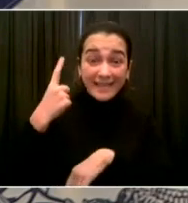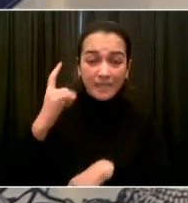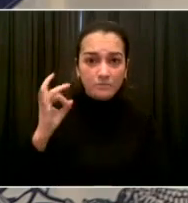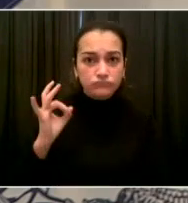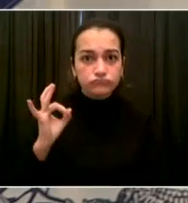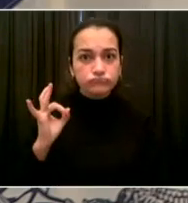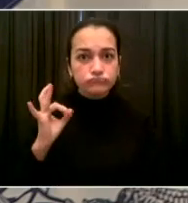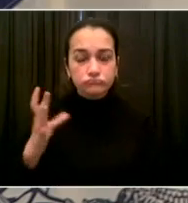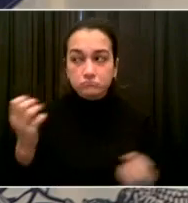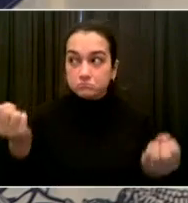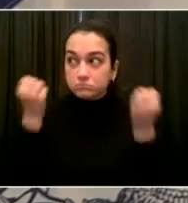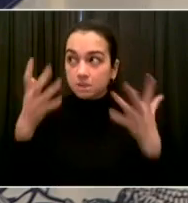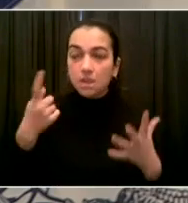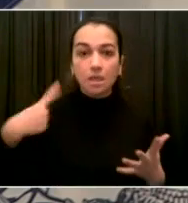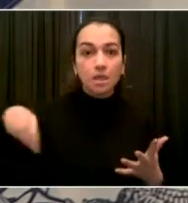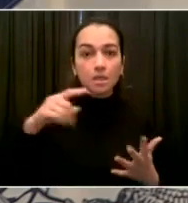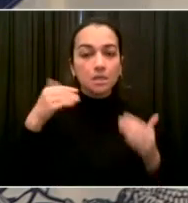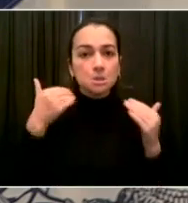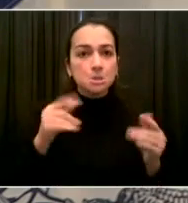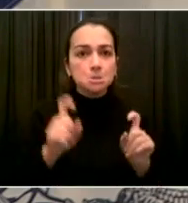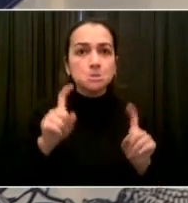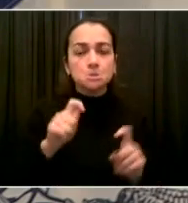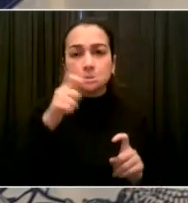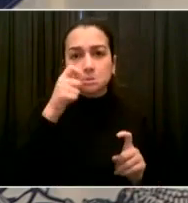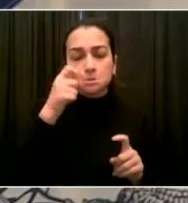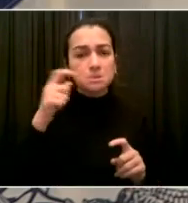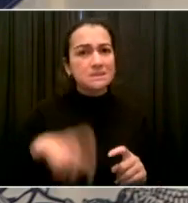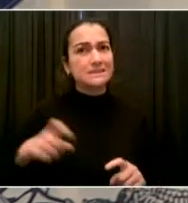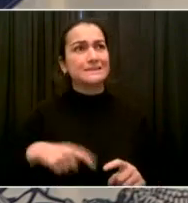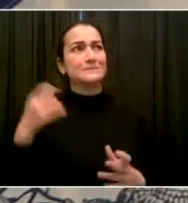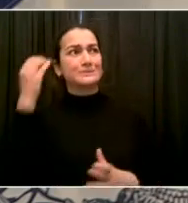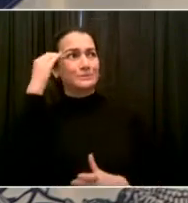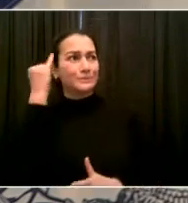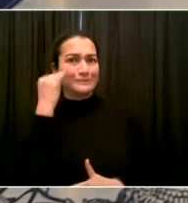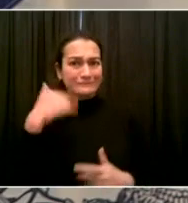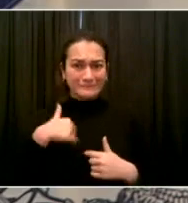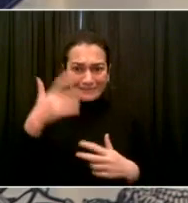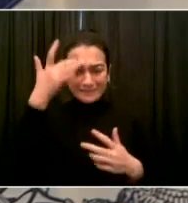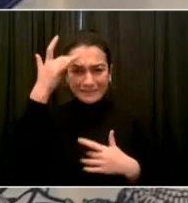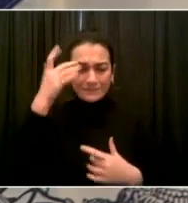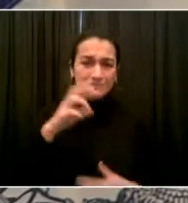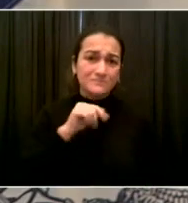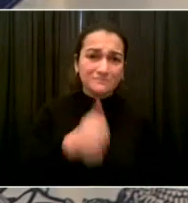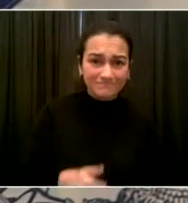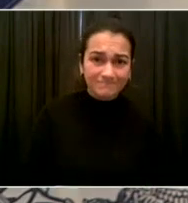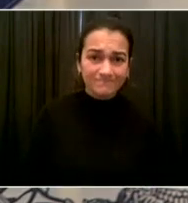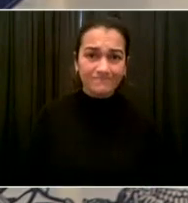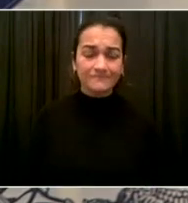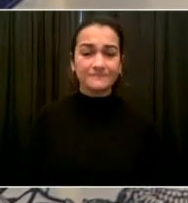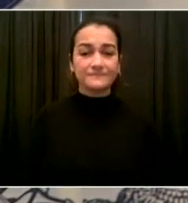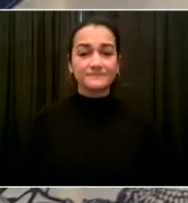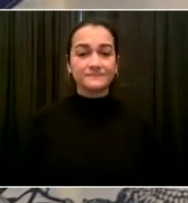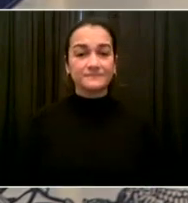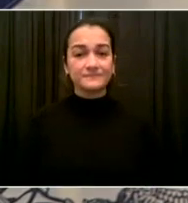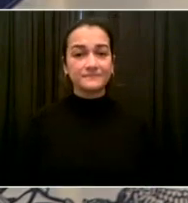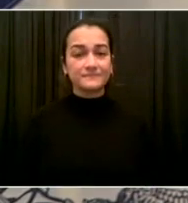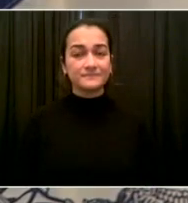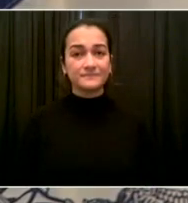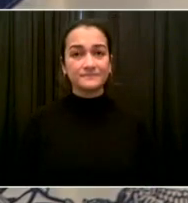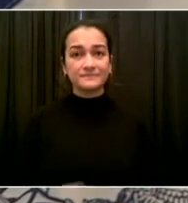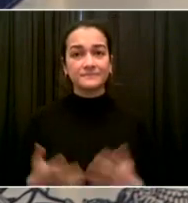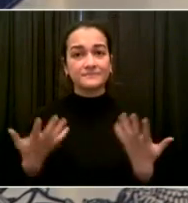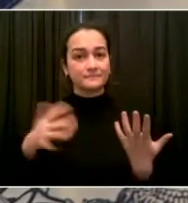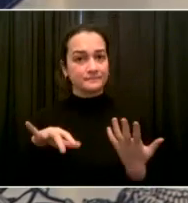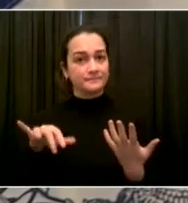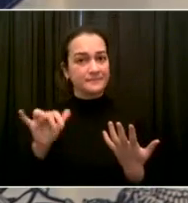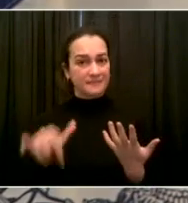growing as long as we need it to grow to address the demand. And what we're trying to do as much as possible is get those in